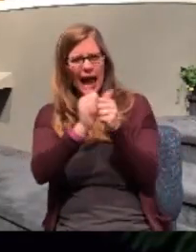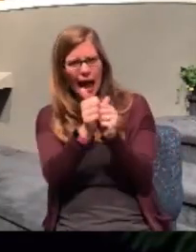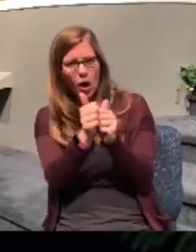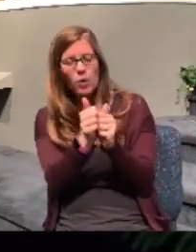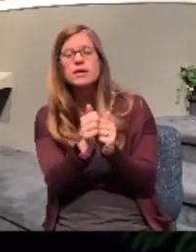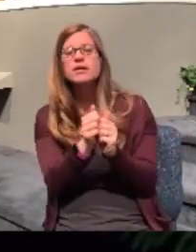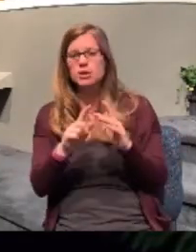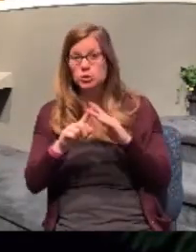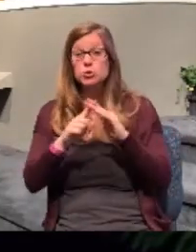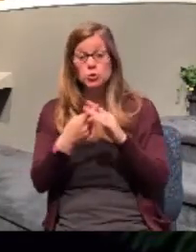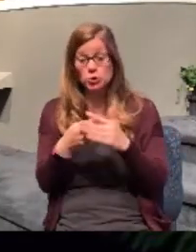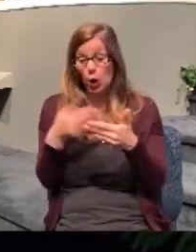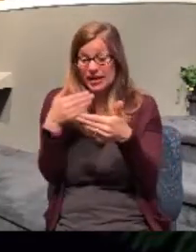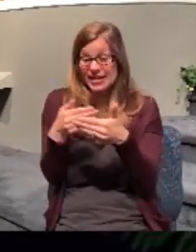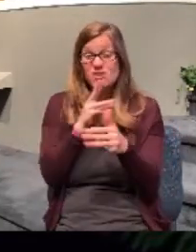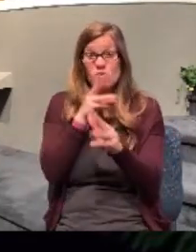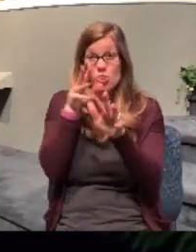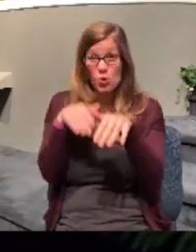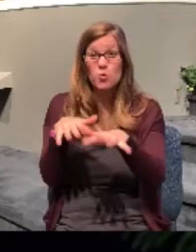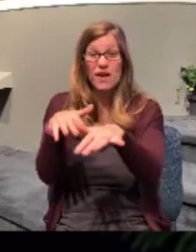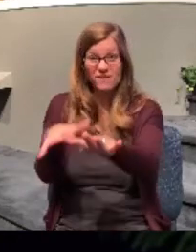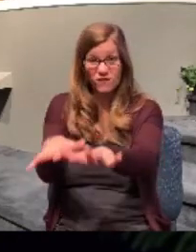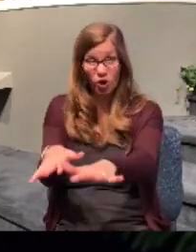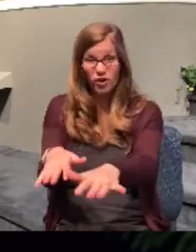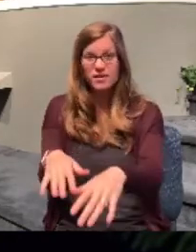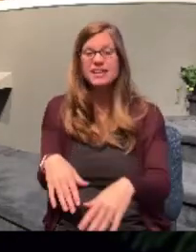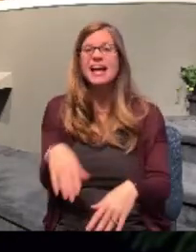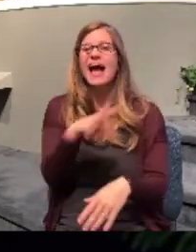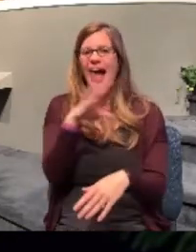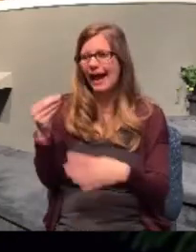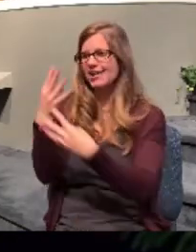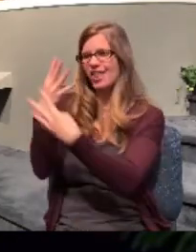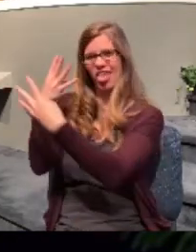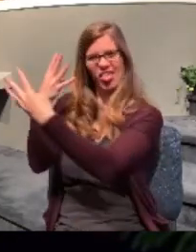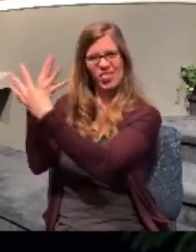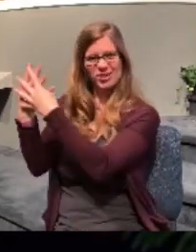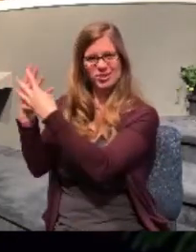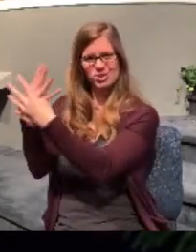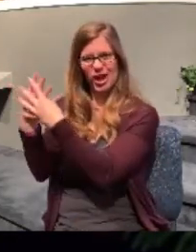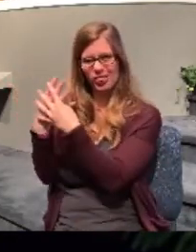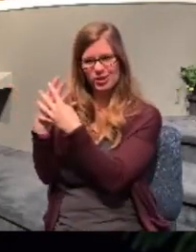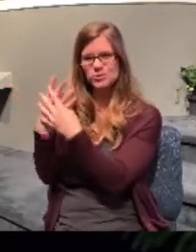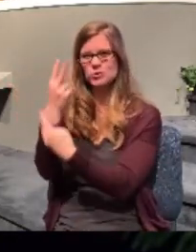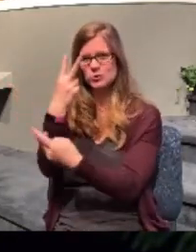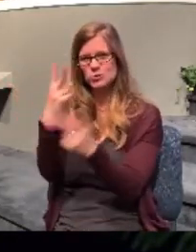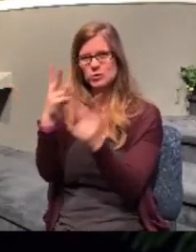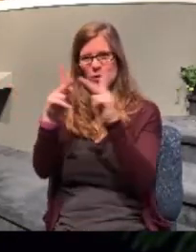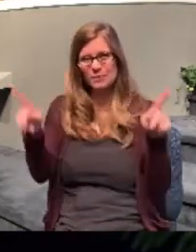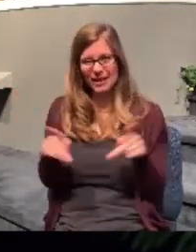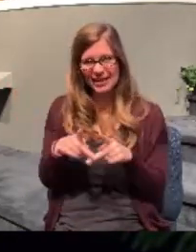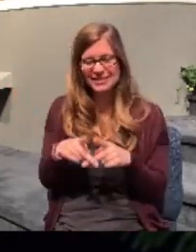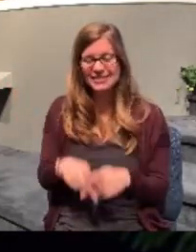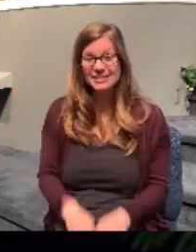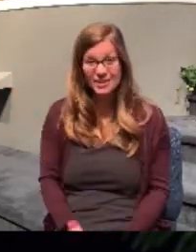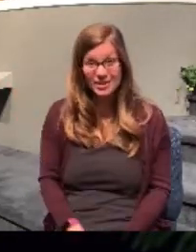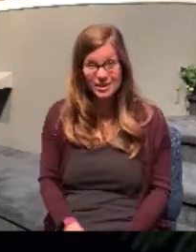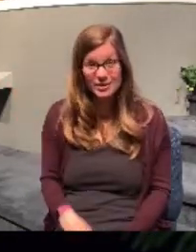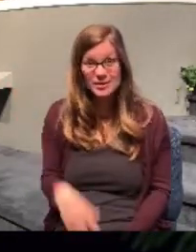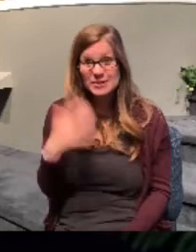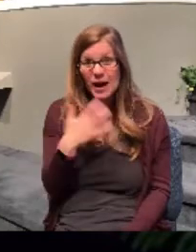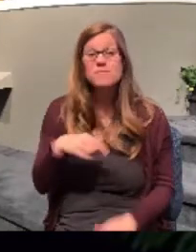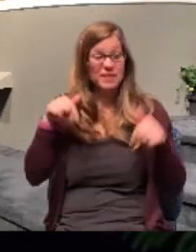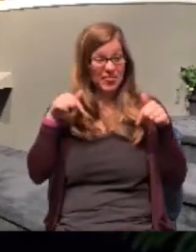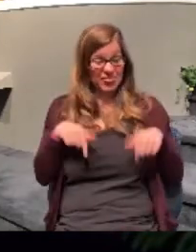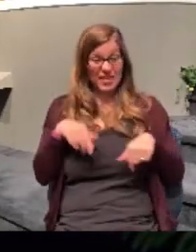down by the riverside and it got started in a prison. Canton Baptist Temple got started at an